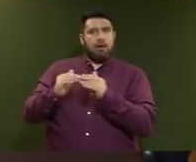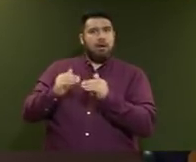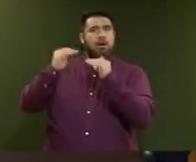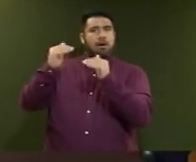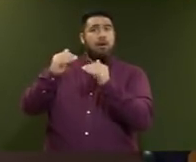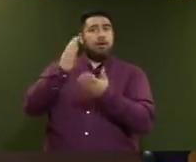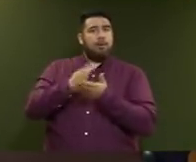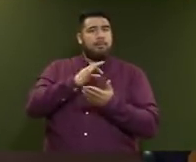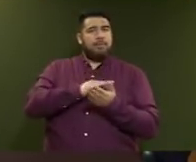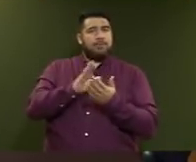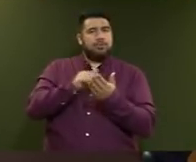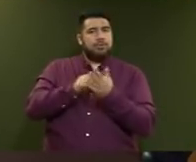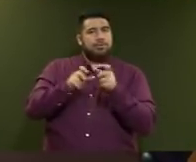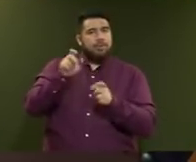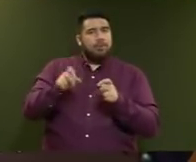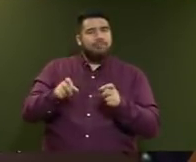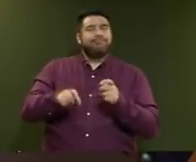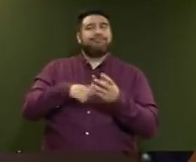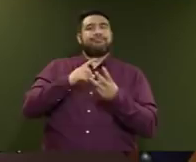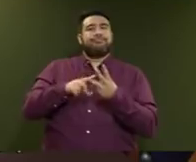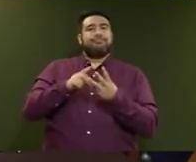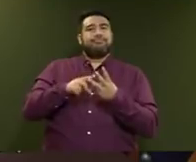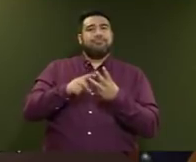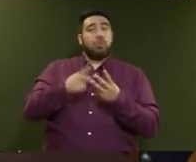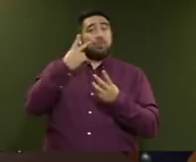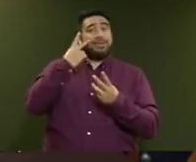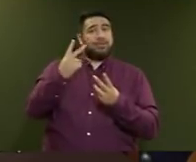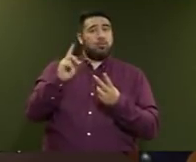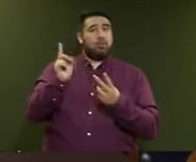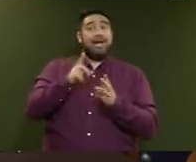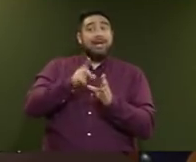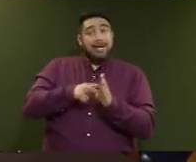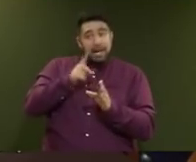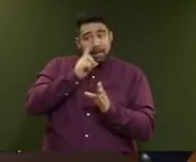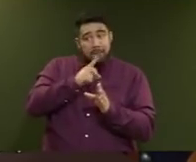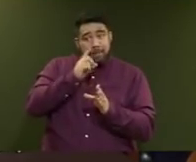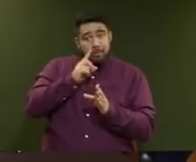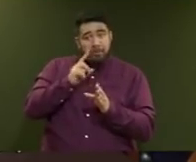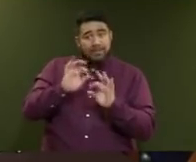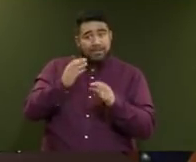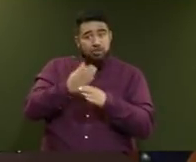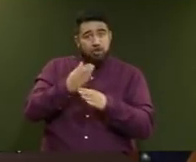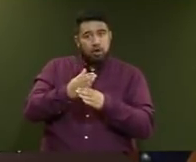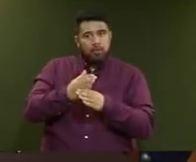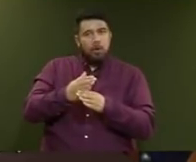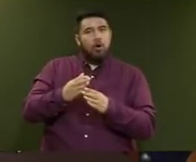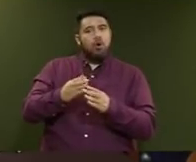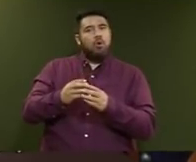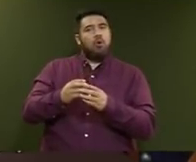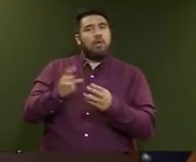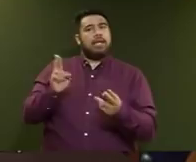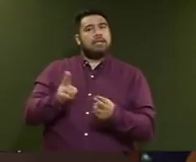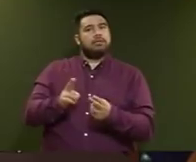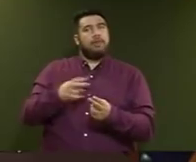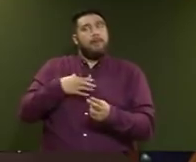Zealanders, and the fact that we have seen, for instance, a decrease in the number of young people in unemployment. I accept that we have challenges